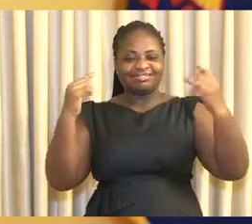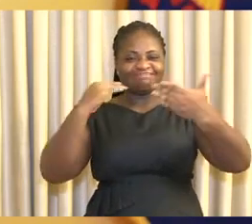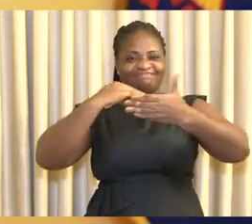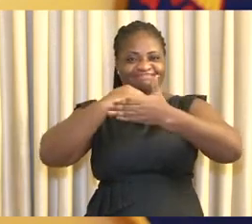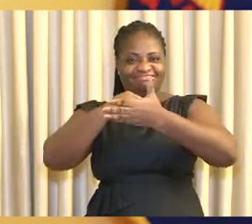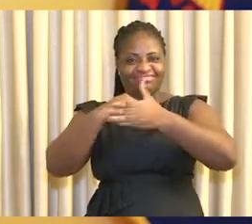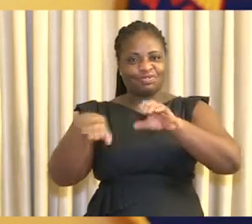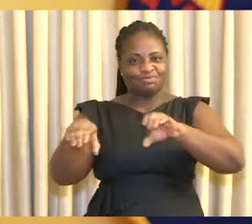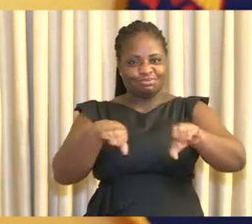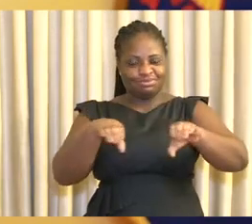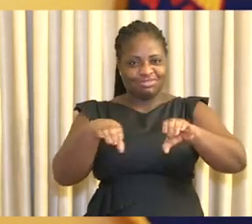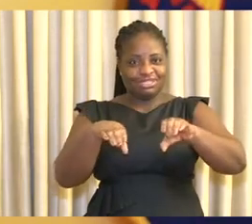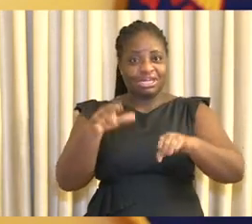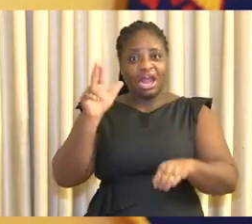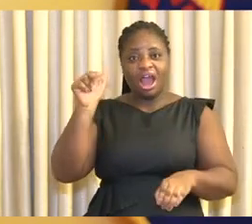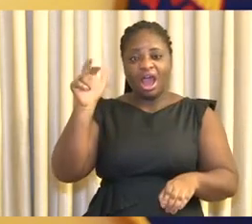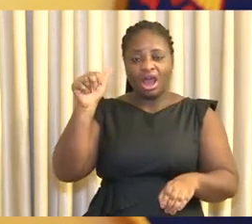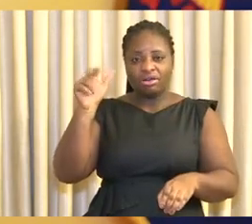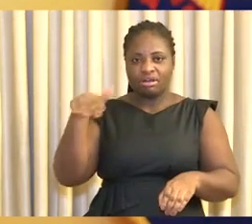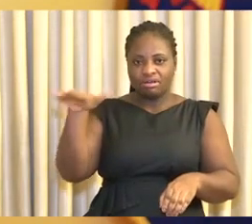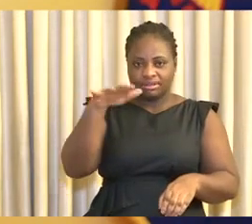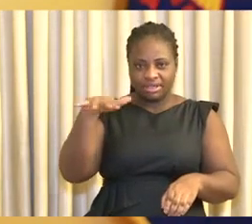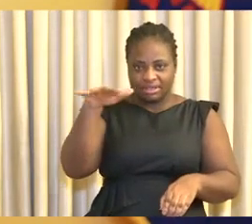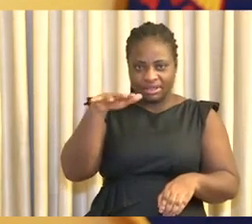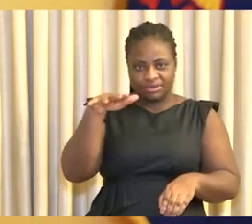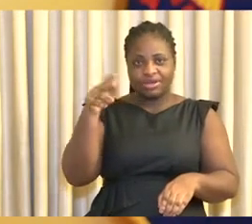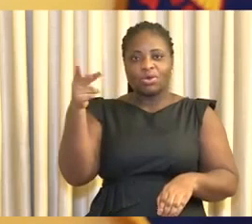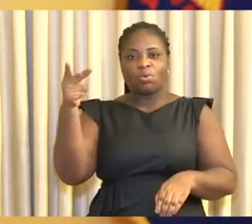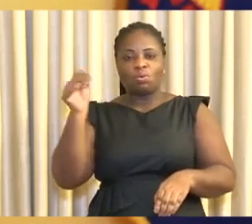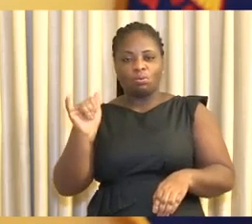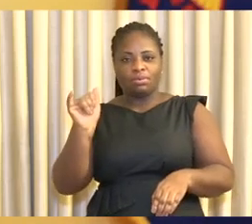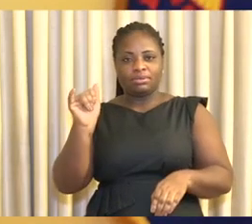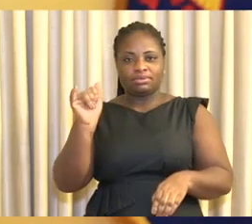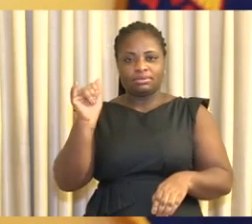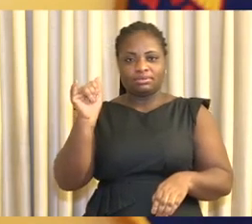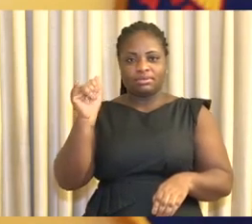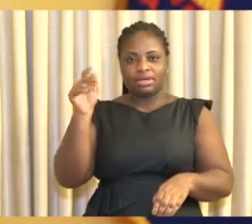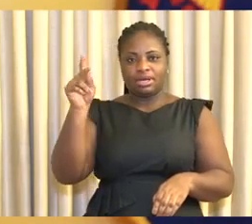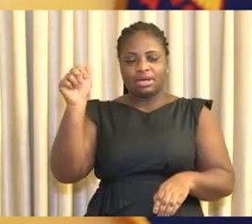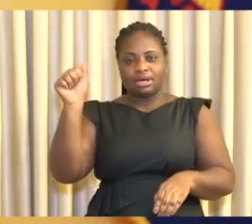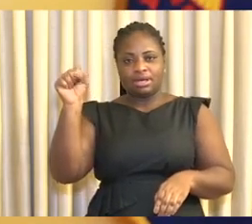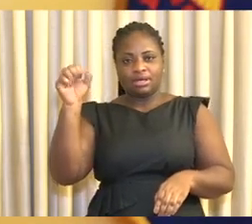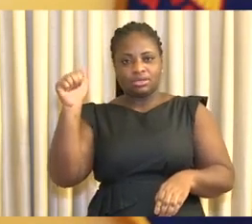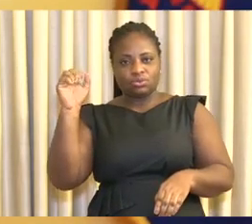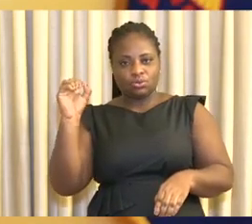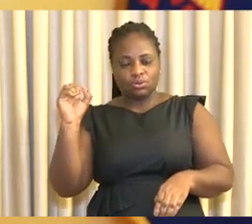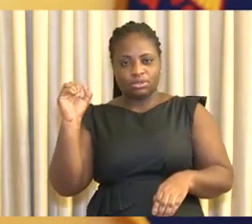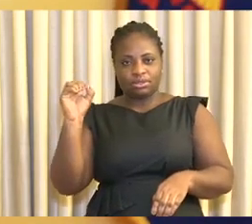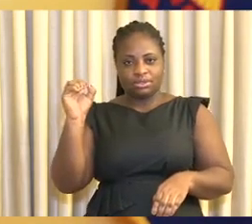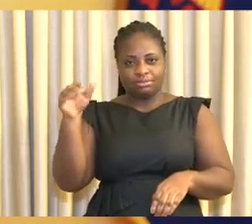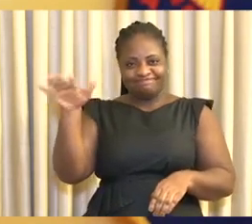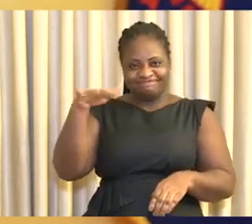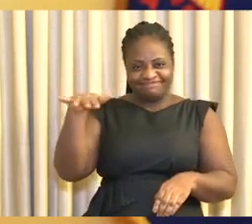movement in the greater Accra metropolitan area and Kaswa and the greater Kumasi metropolitan